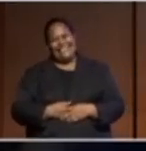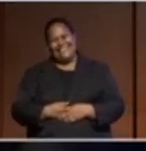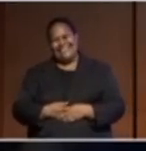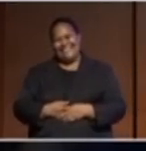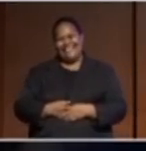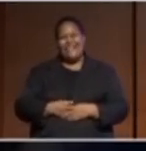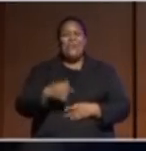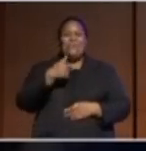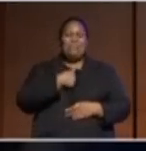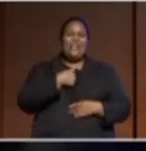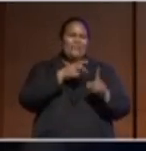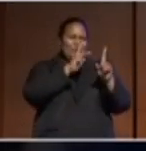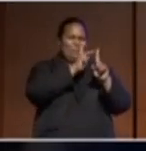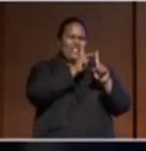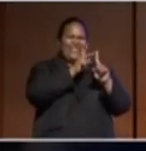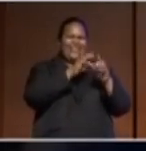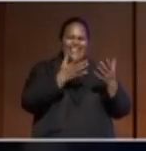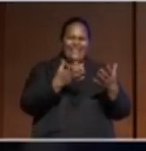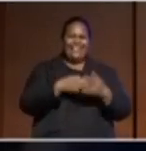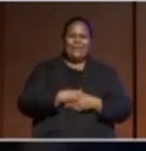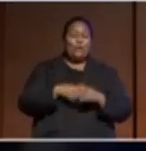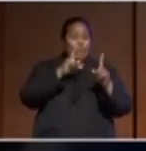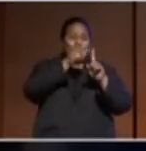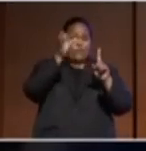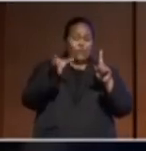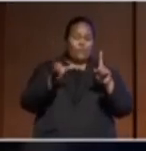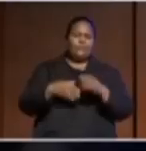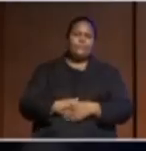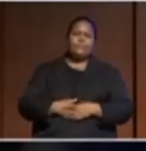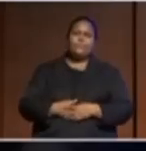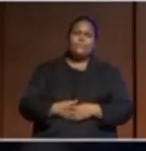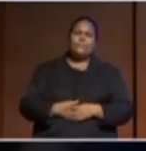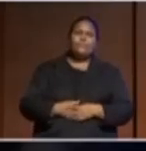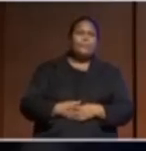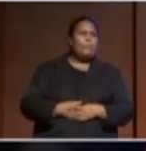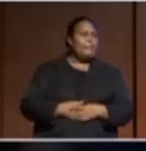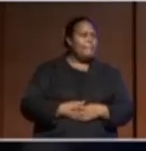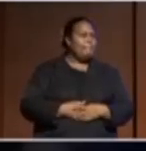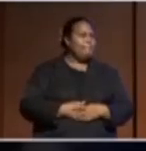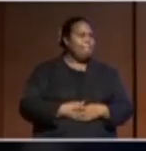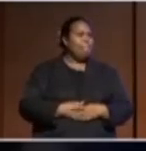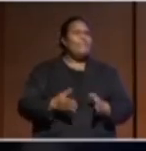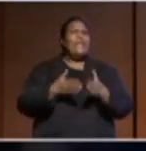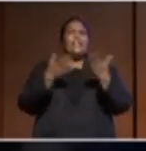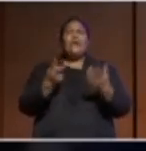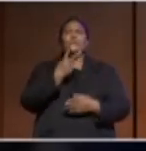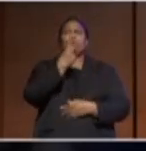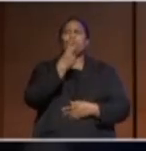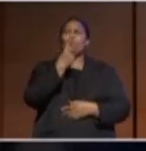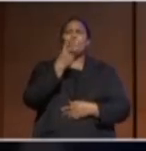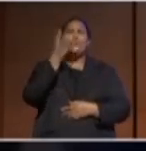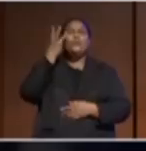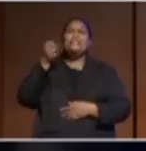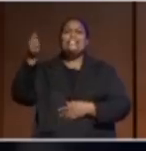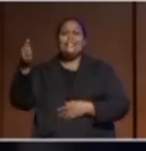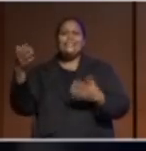Political years. I think our youngest politician now is 26, I think, in the New Zealand Parliament. I think that's